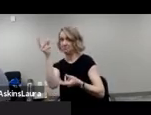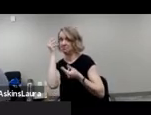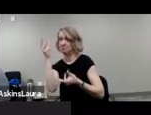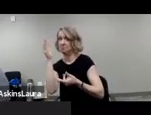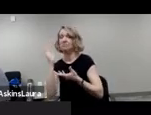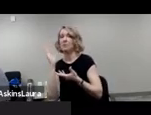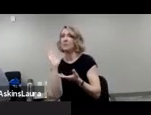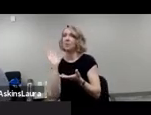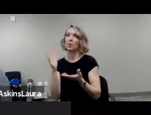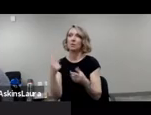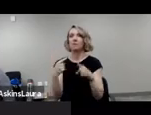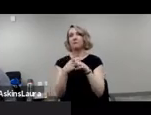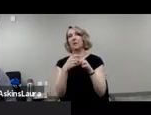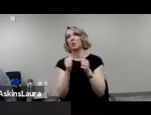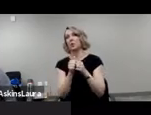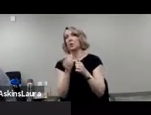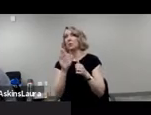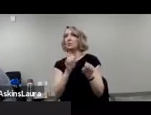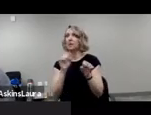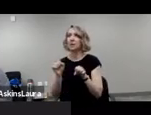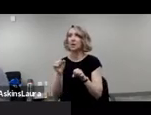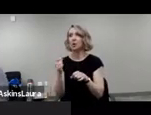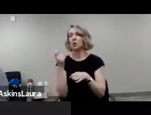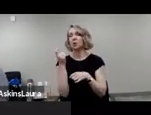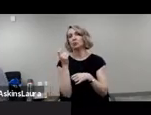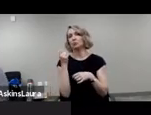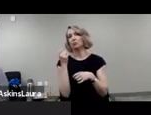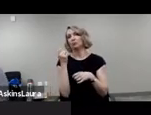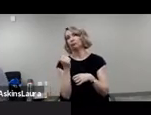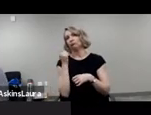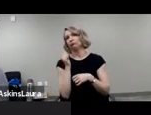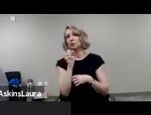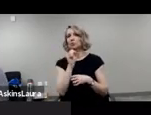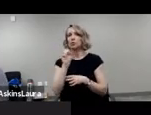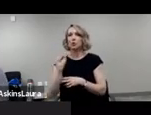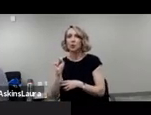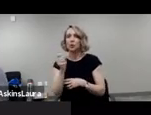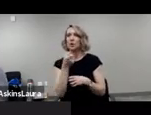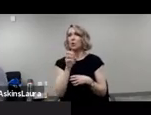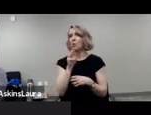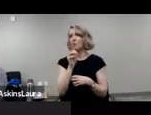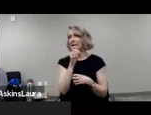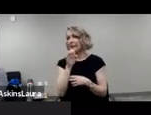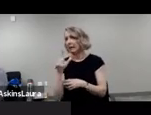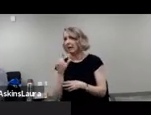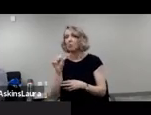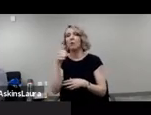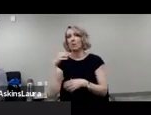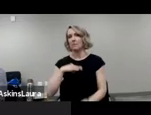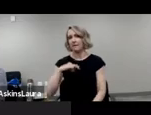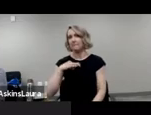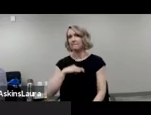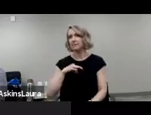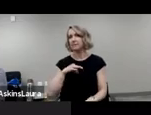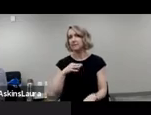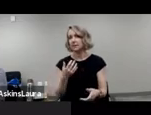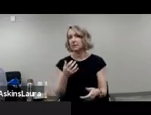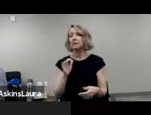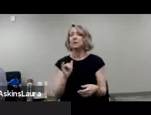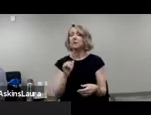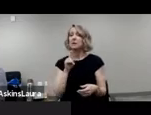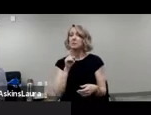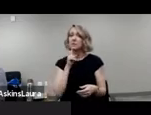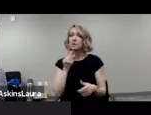to get Social Security, Medi-Cal, and other kinds of benefits. And that is particularly concerning for people who have waited